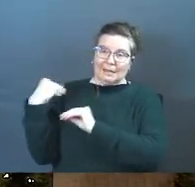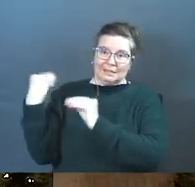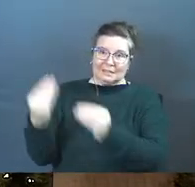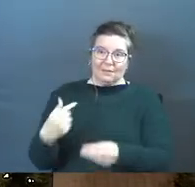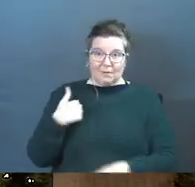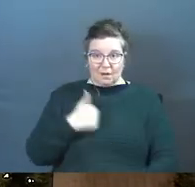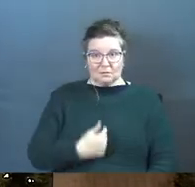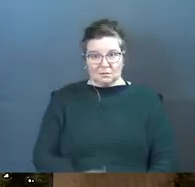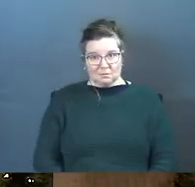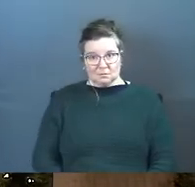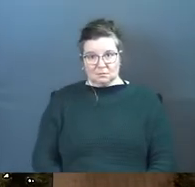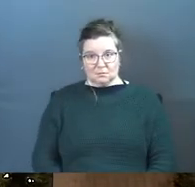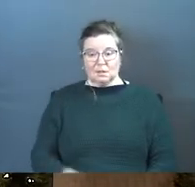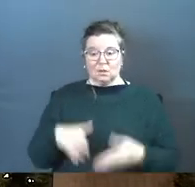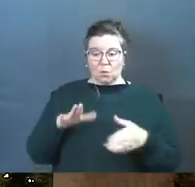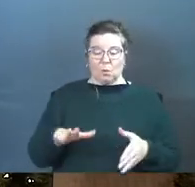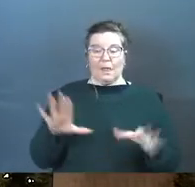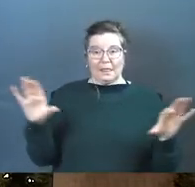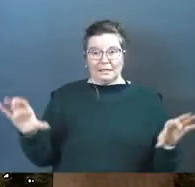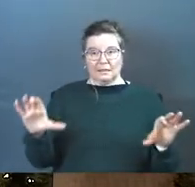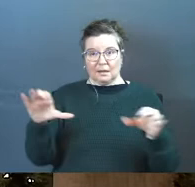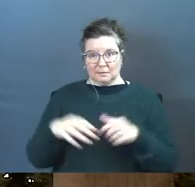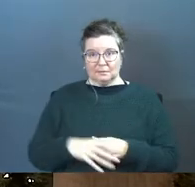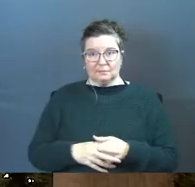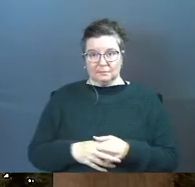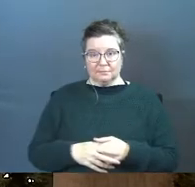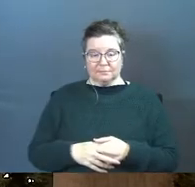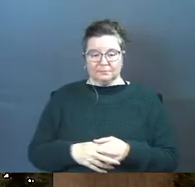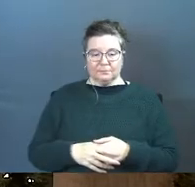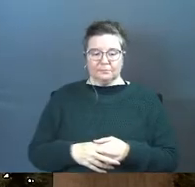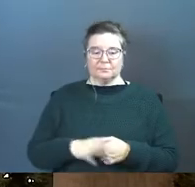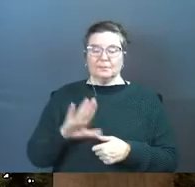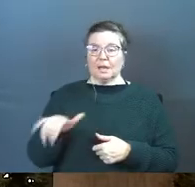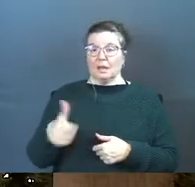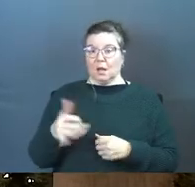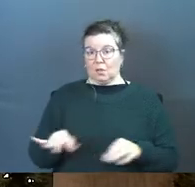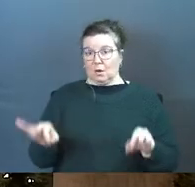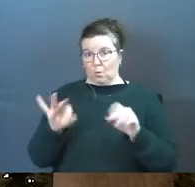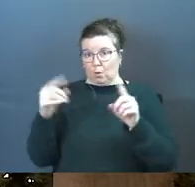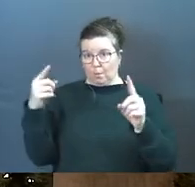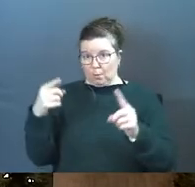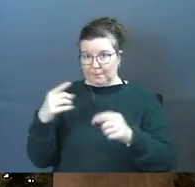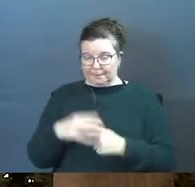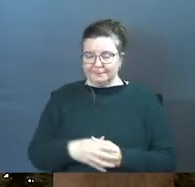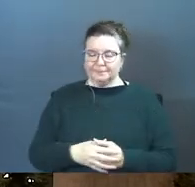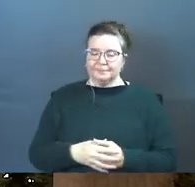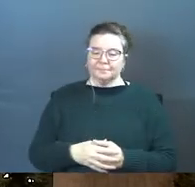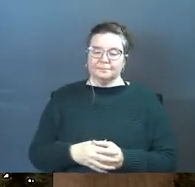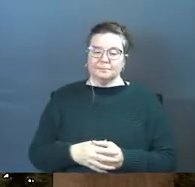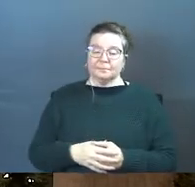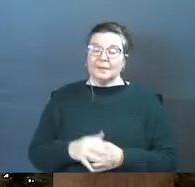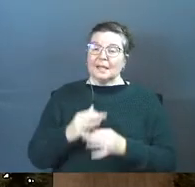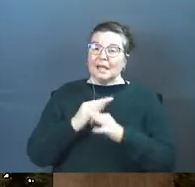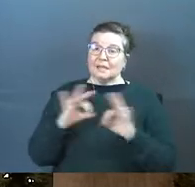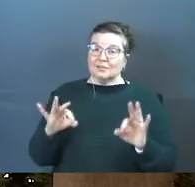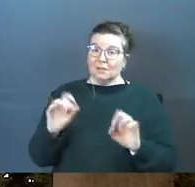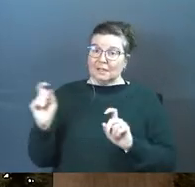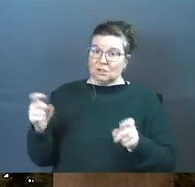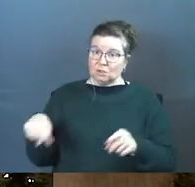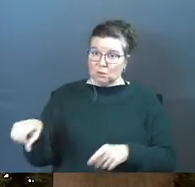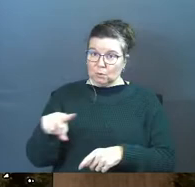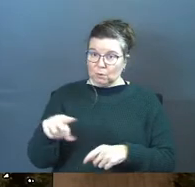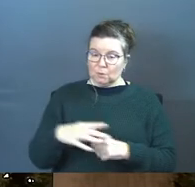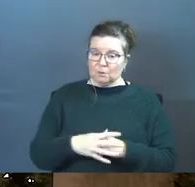out there. This is the way that it's done. Here's another important point. It's free to you.